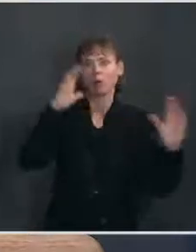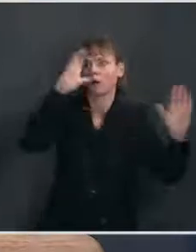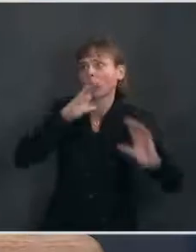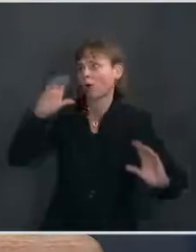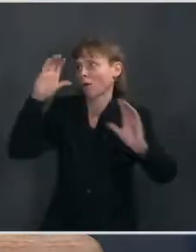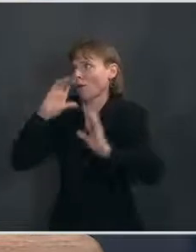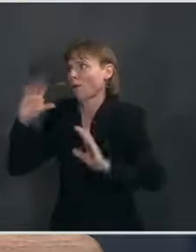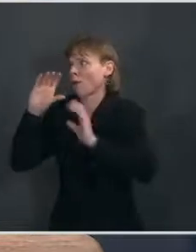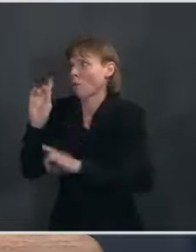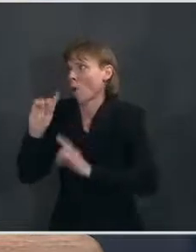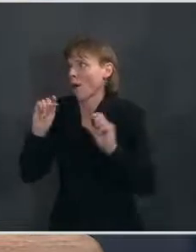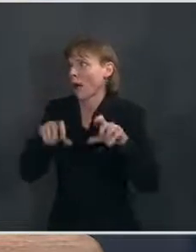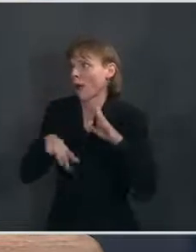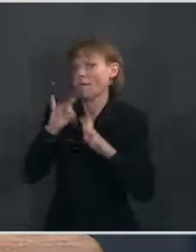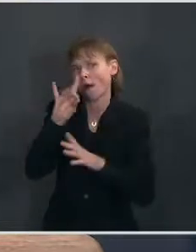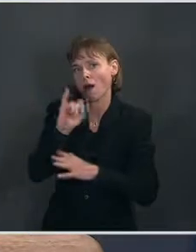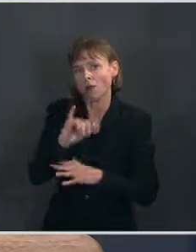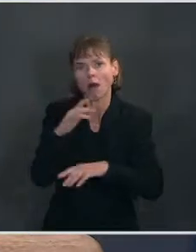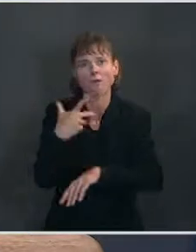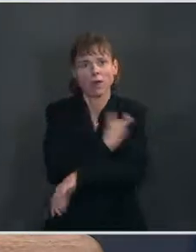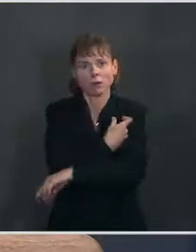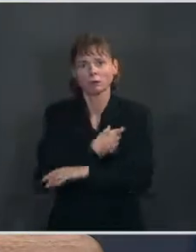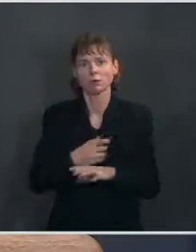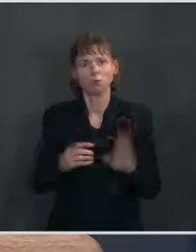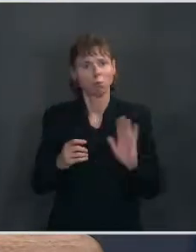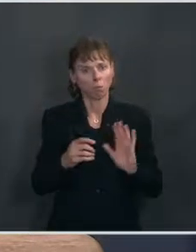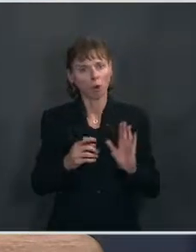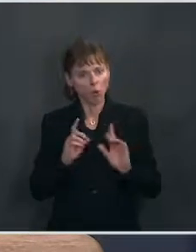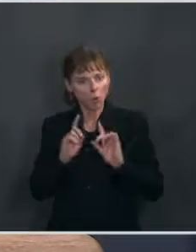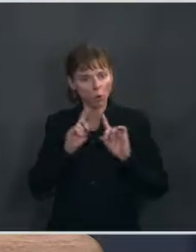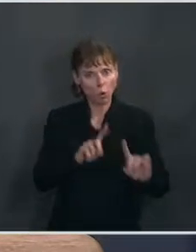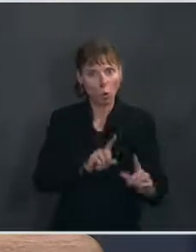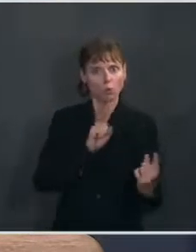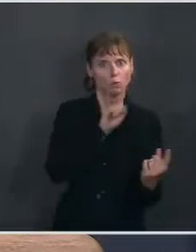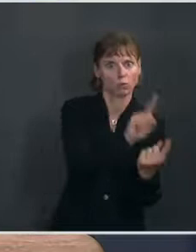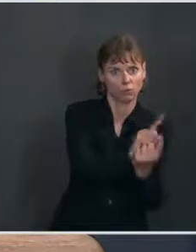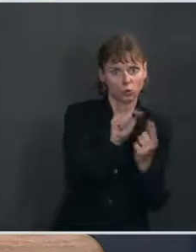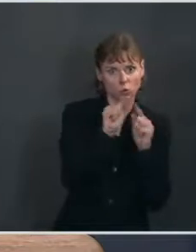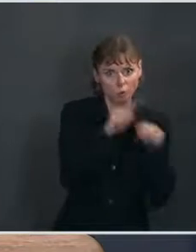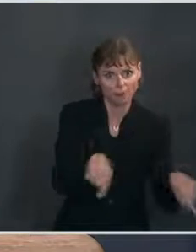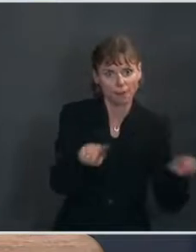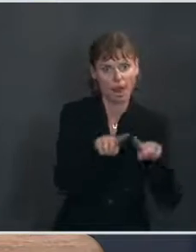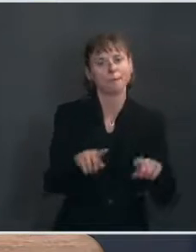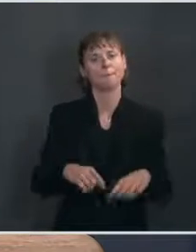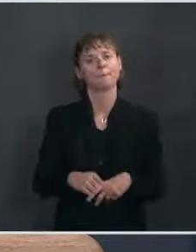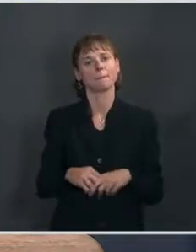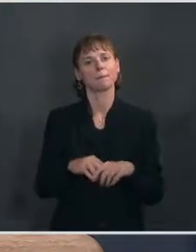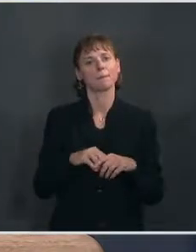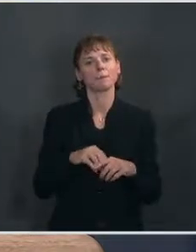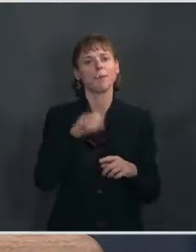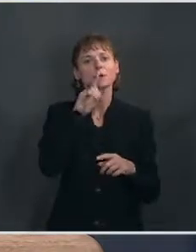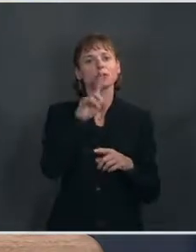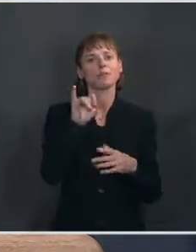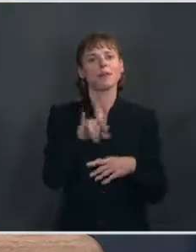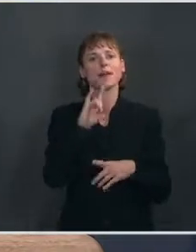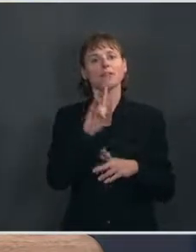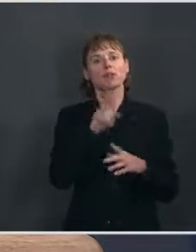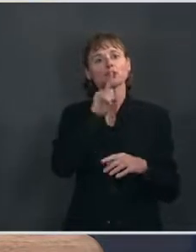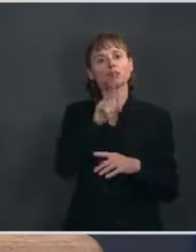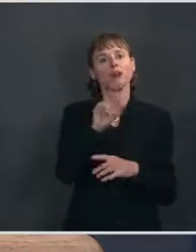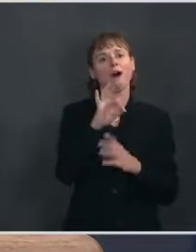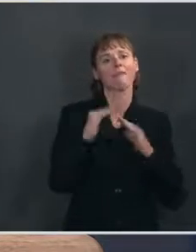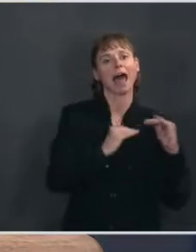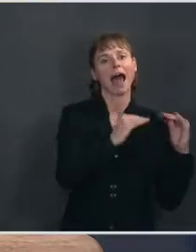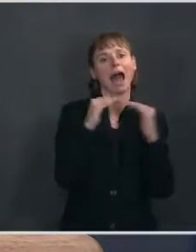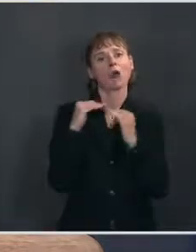where they can find the vaccine. Meeting with states to discuss their plans for ensuring equitable vaccine distribution and offering assistance in